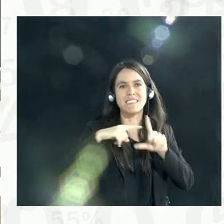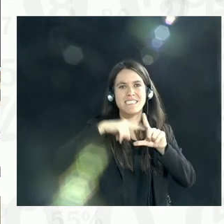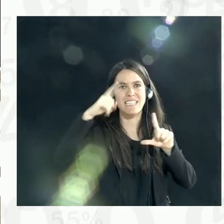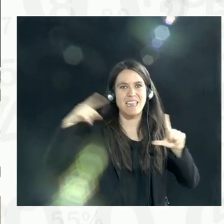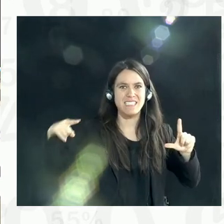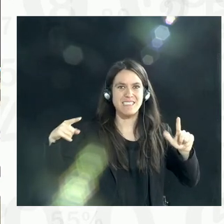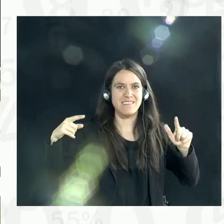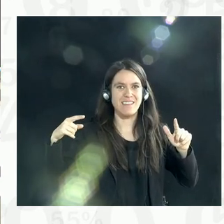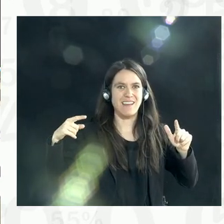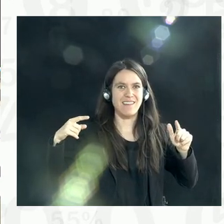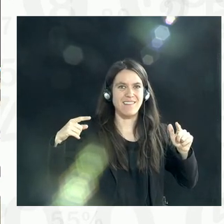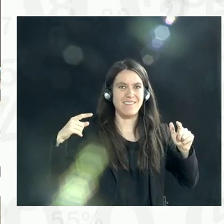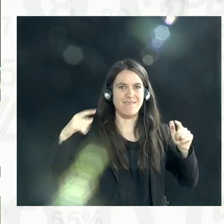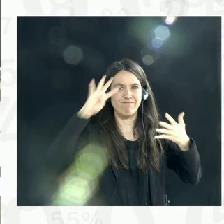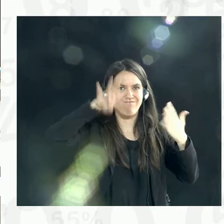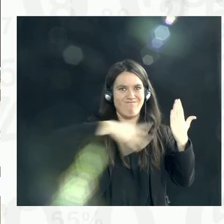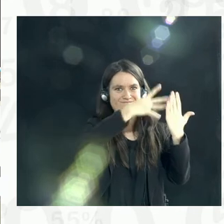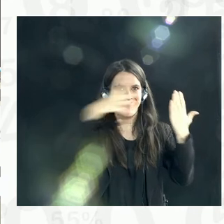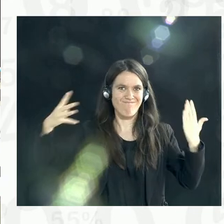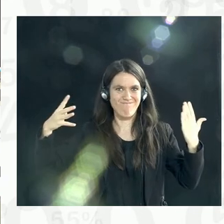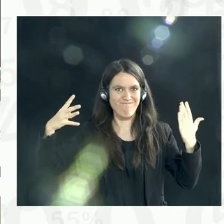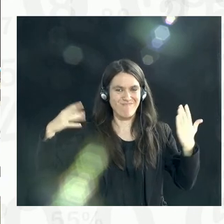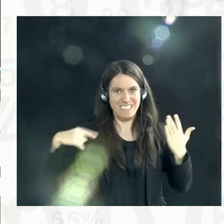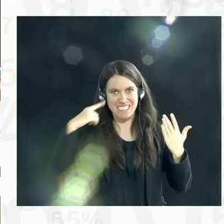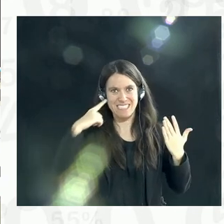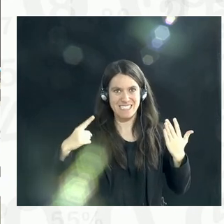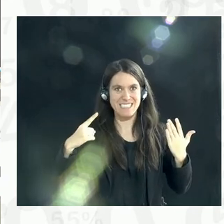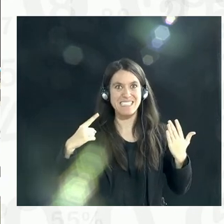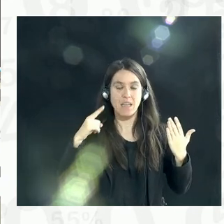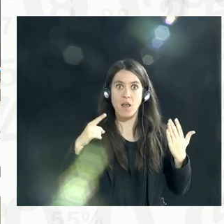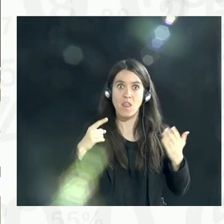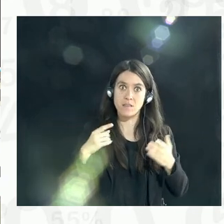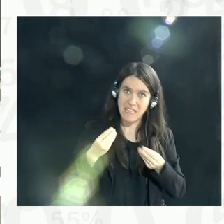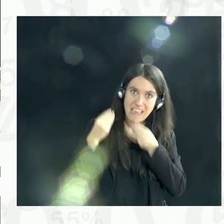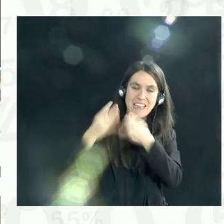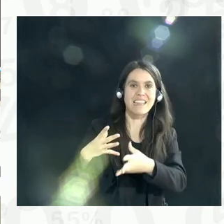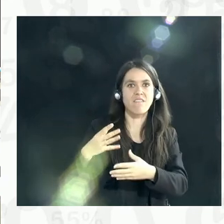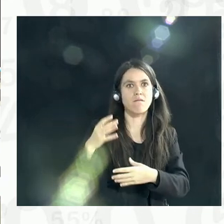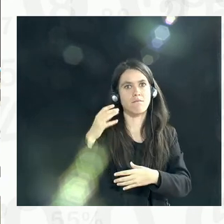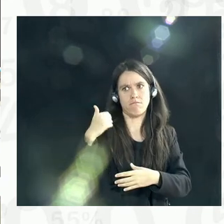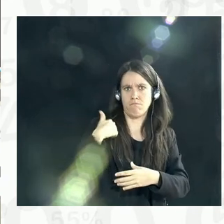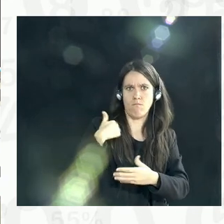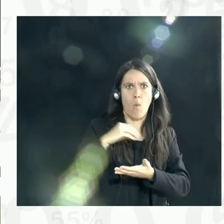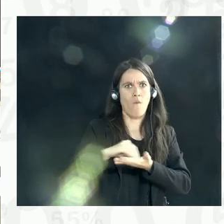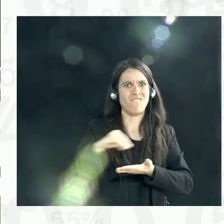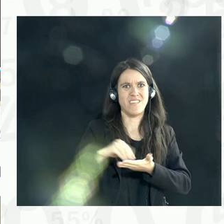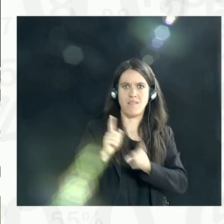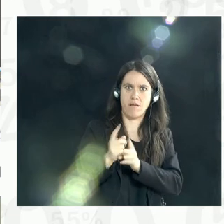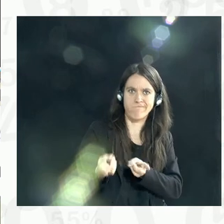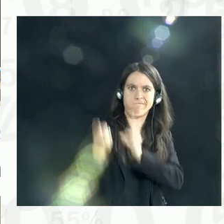And also, there is authority which has been given to my office where